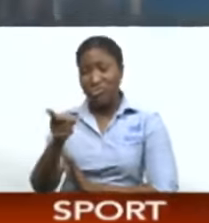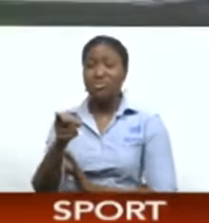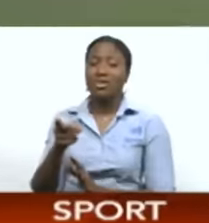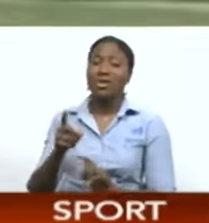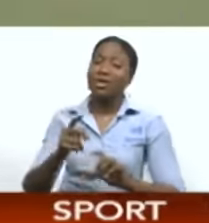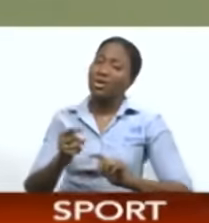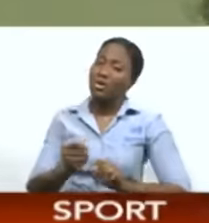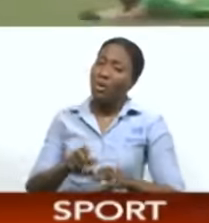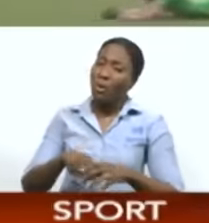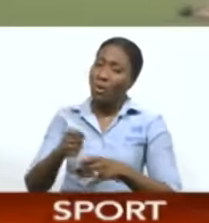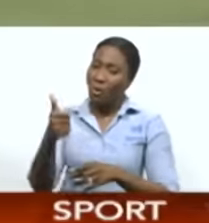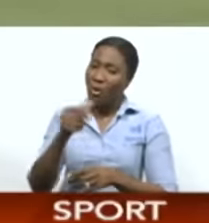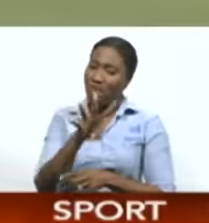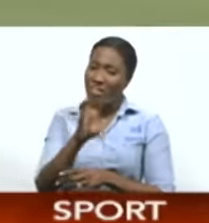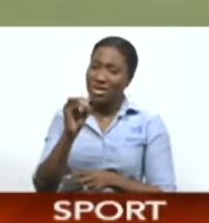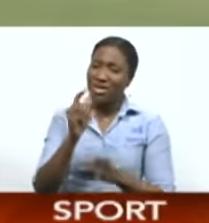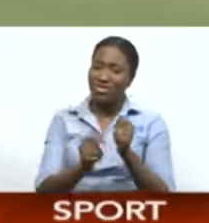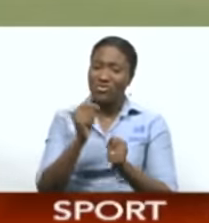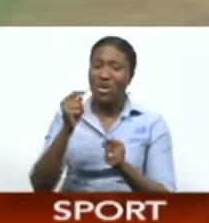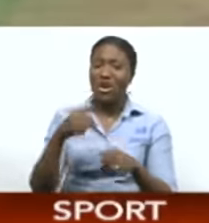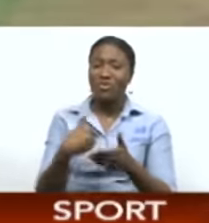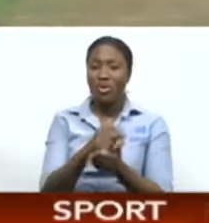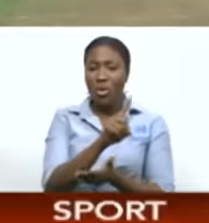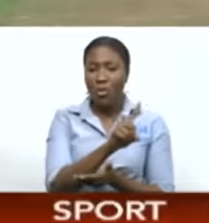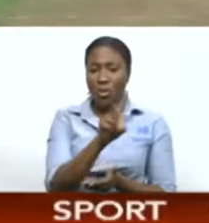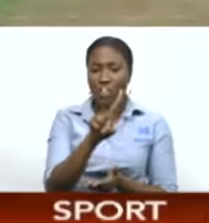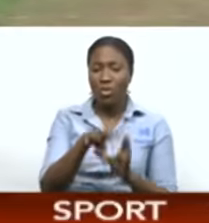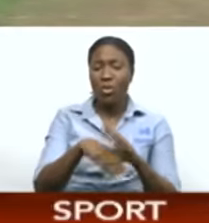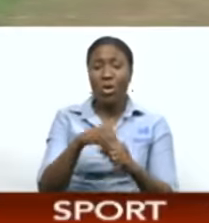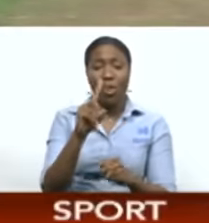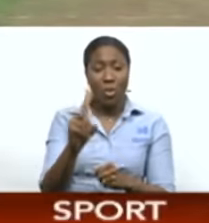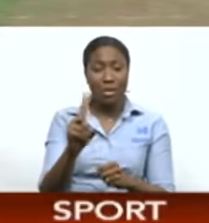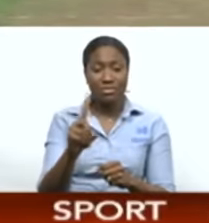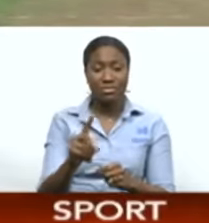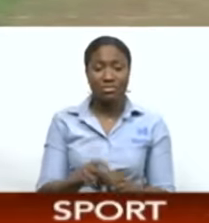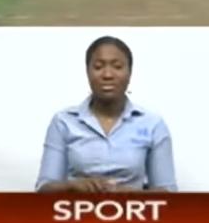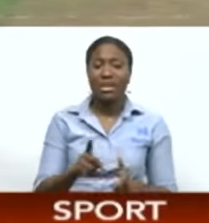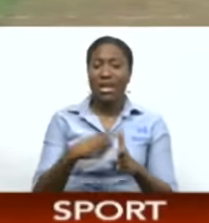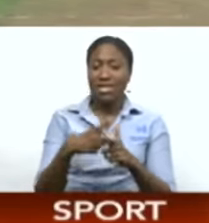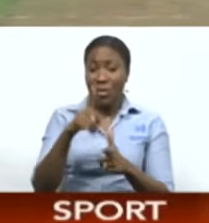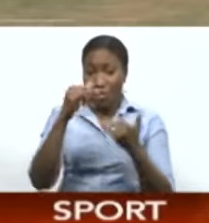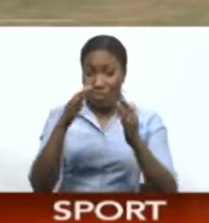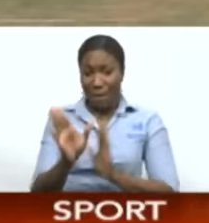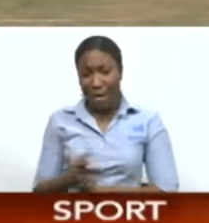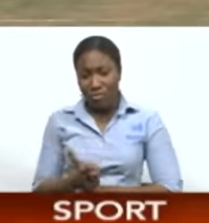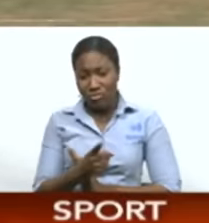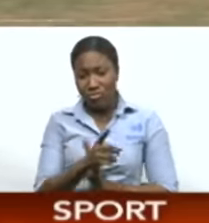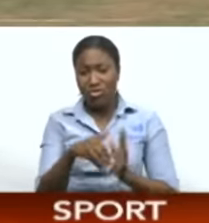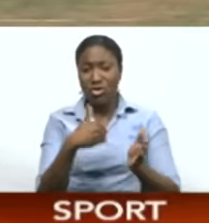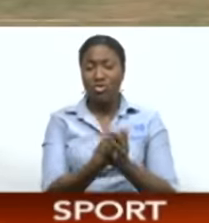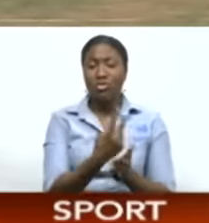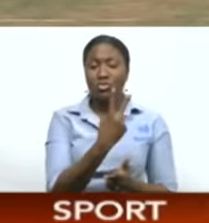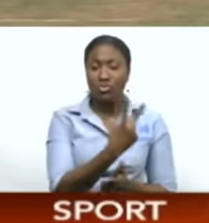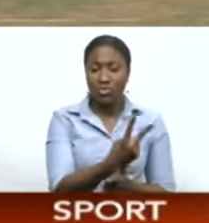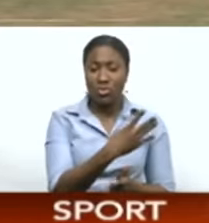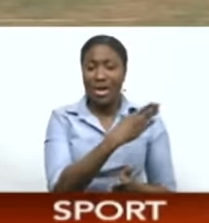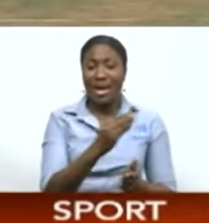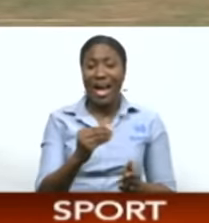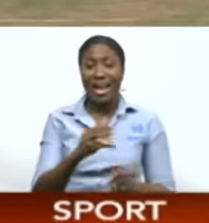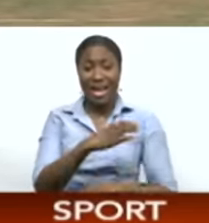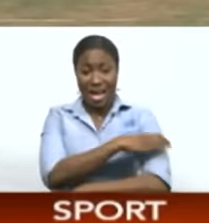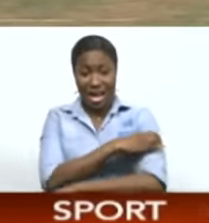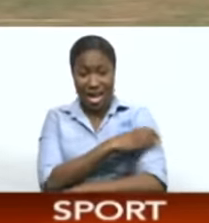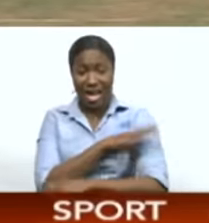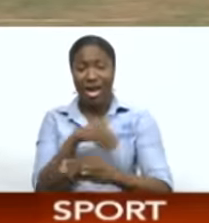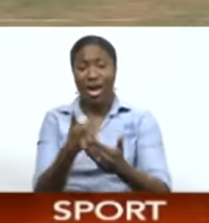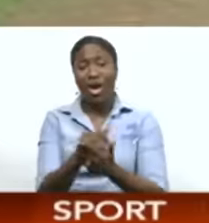on 40, TNT 112 for one. Joshua DeSilva stayed long enough to contribute two, and the captain, Darren Bravo, made his way